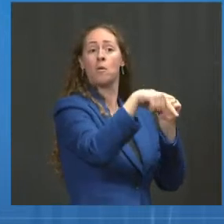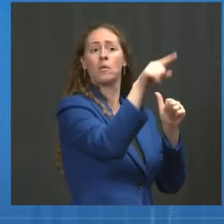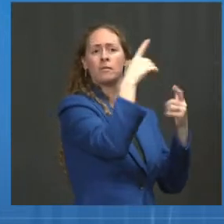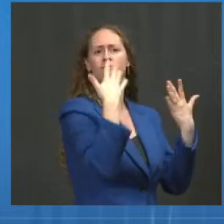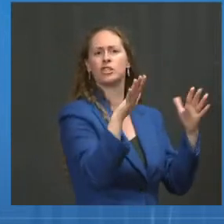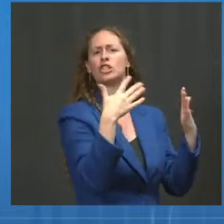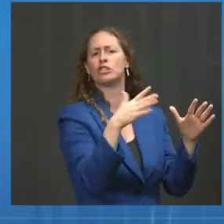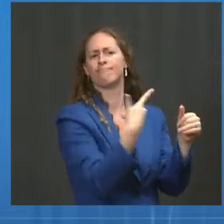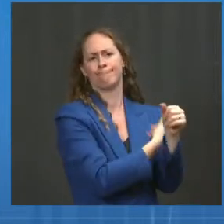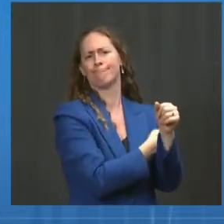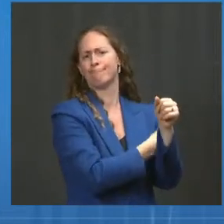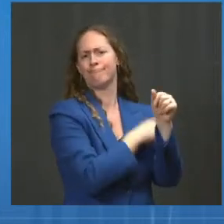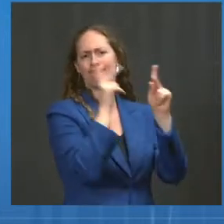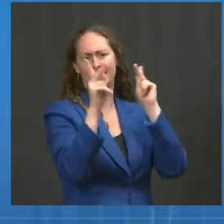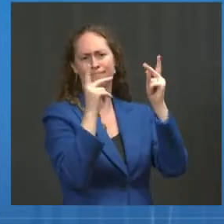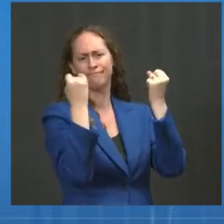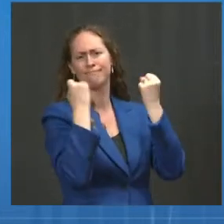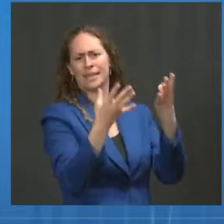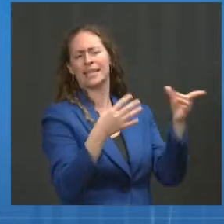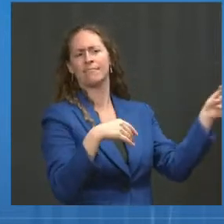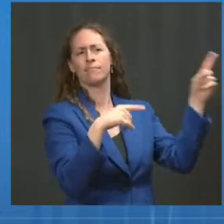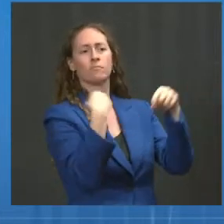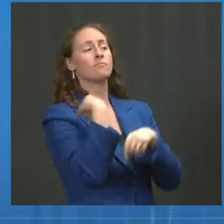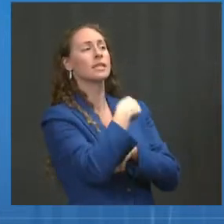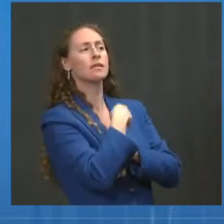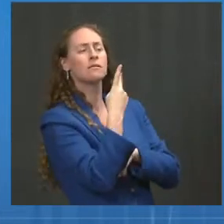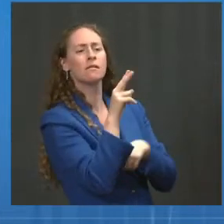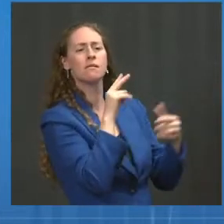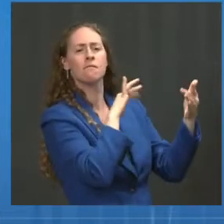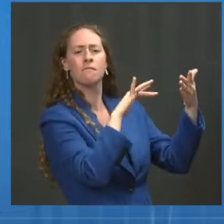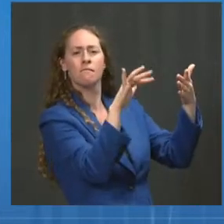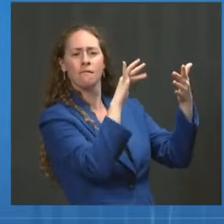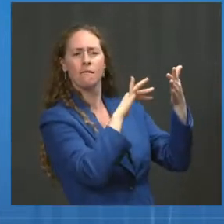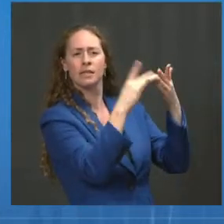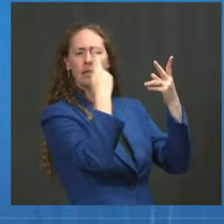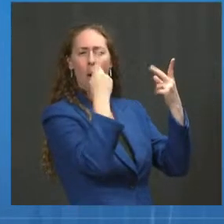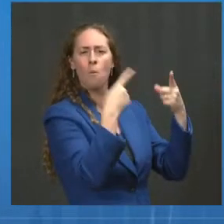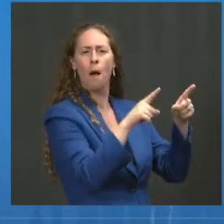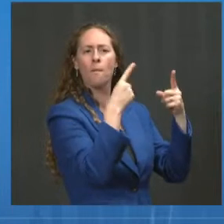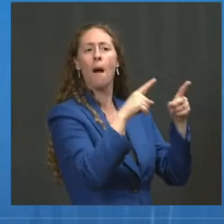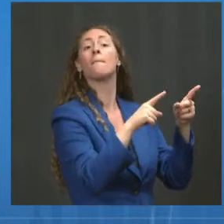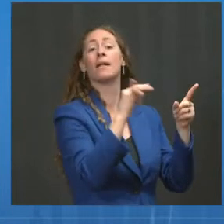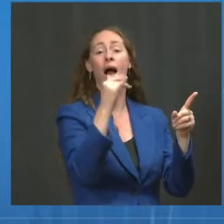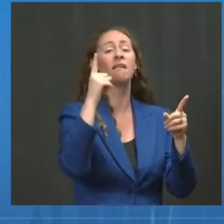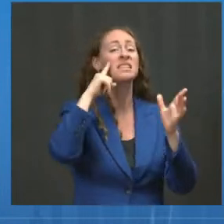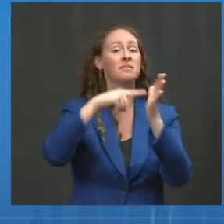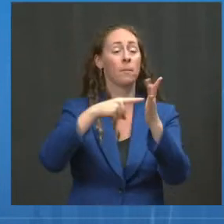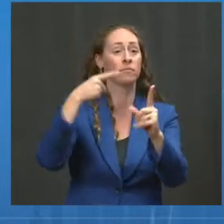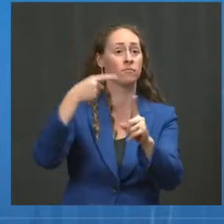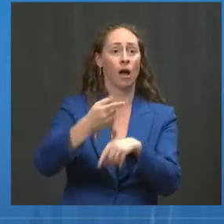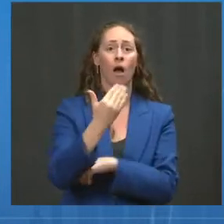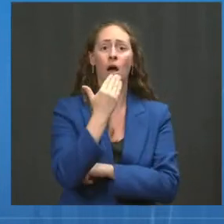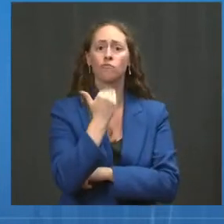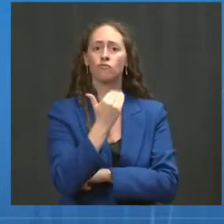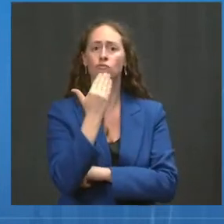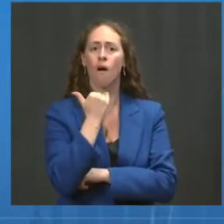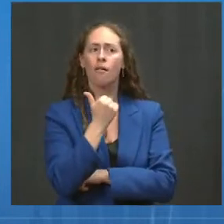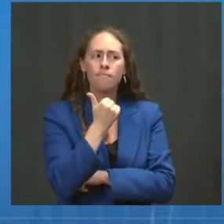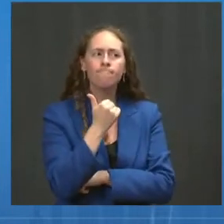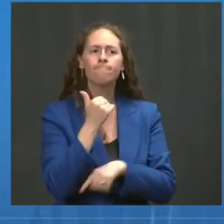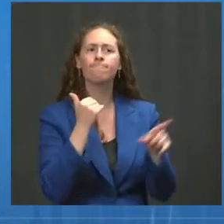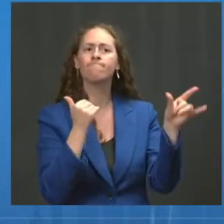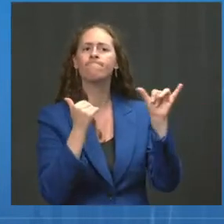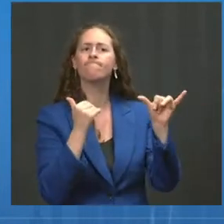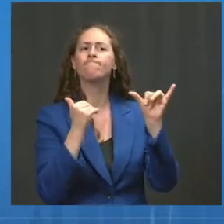international colleagues, specifically and especially Israel, have demonstrated a worsening of infections